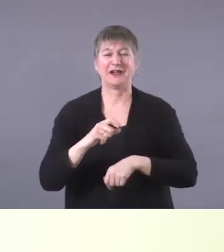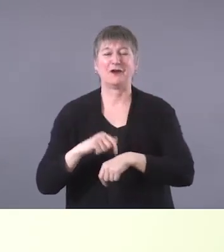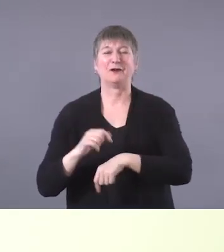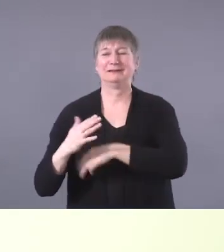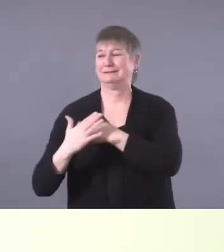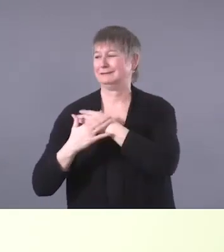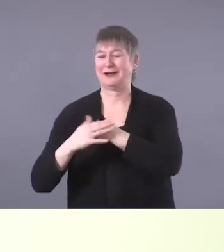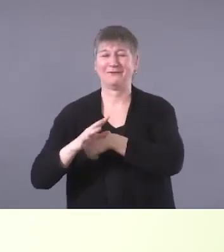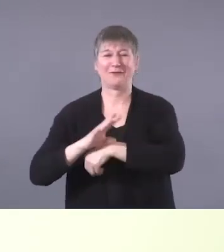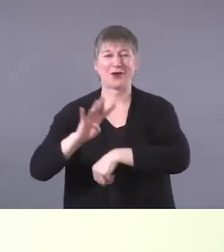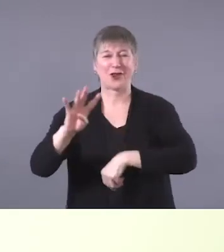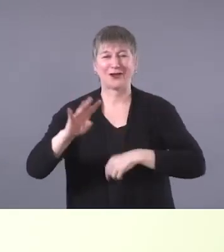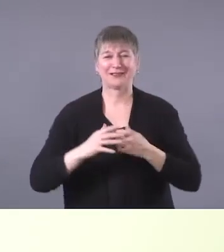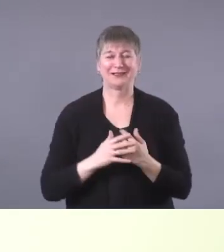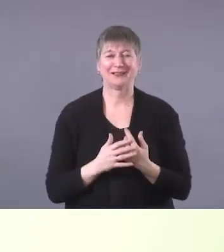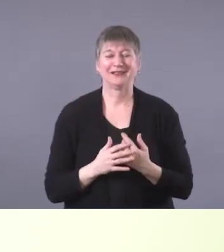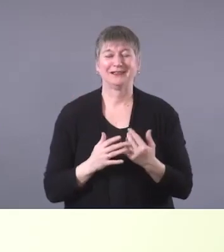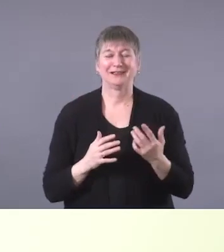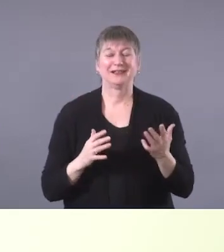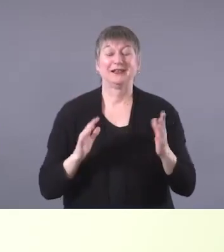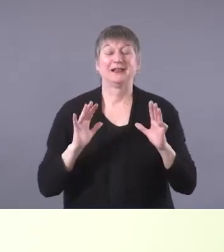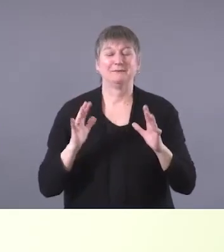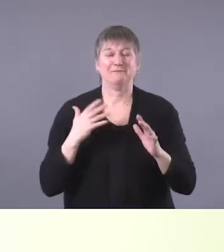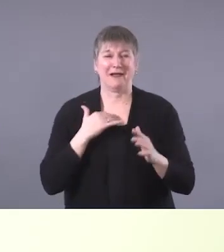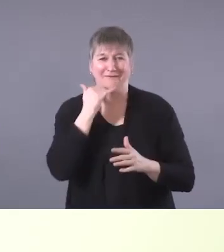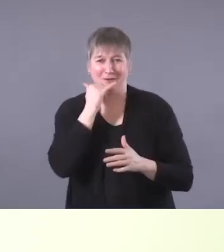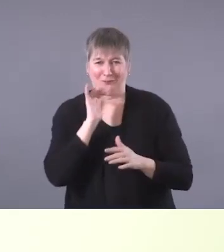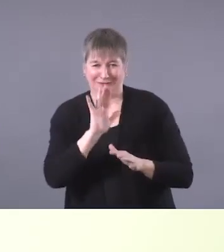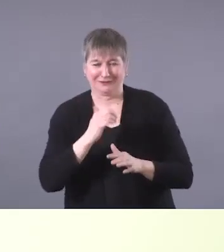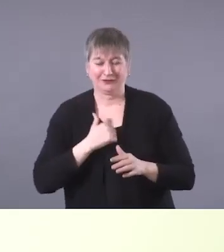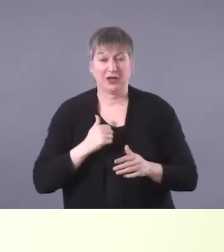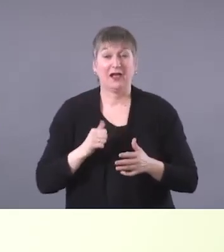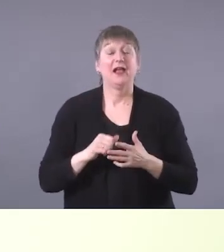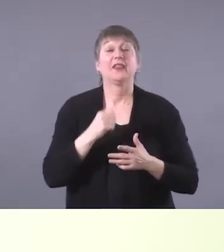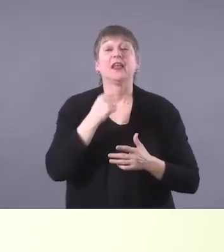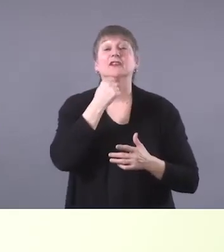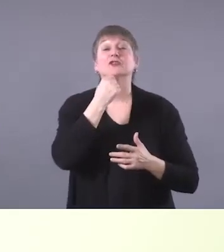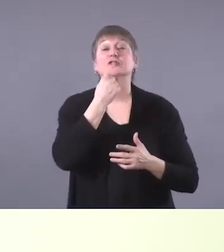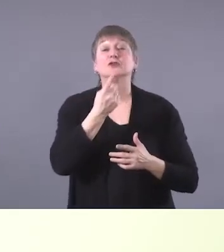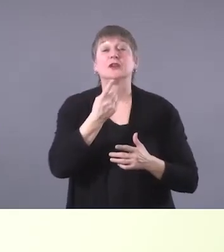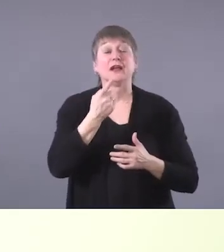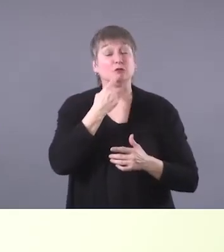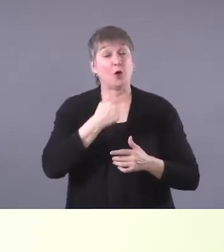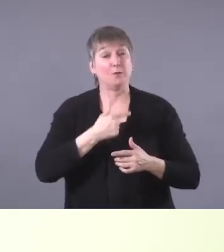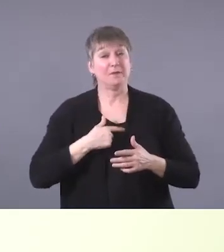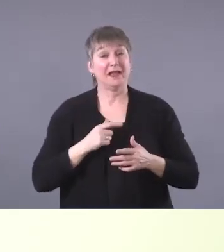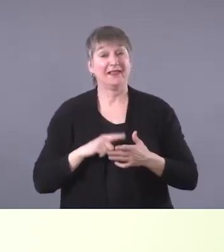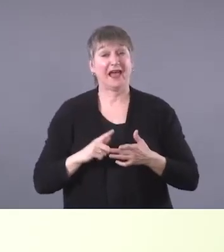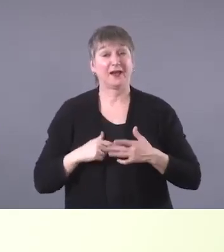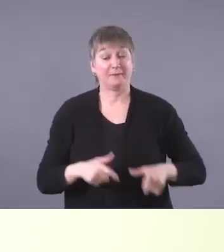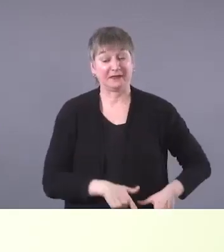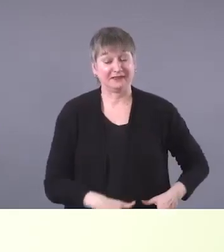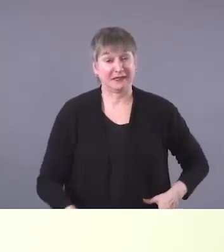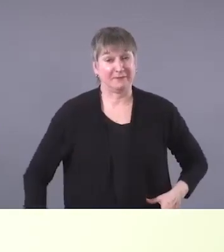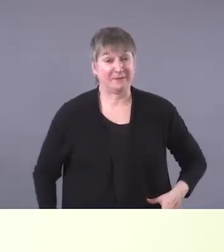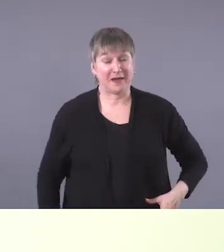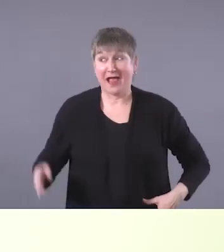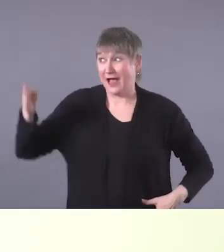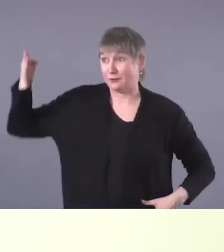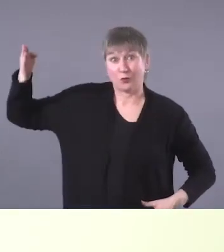We, um, I was asked to take my seatbelt off and roll down the window. So that was a little